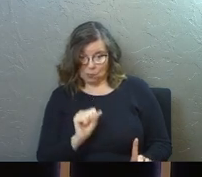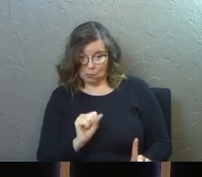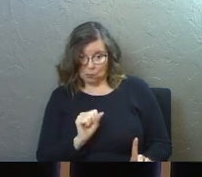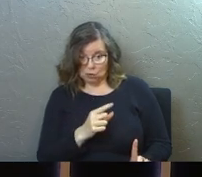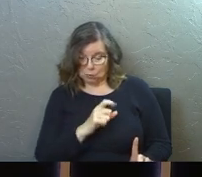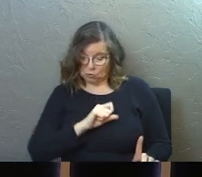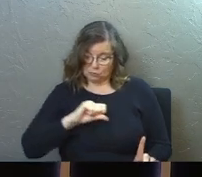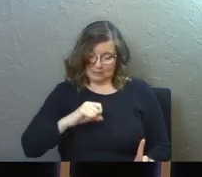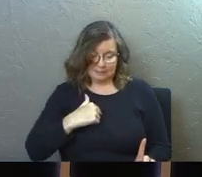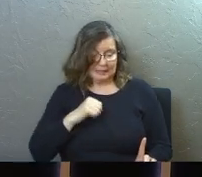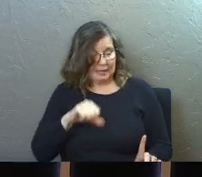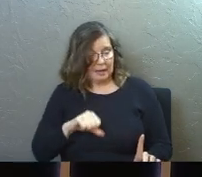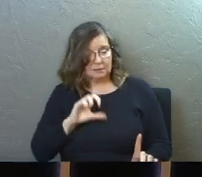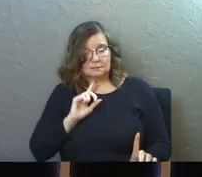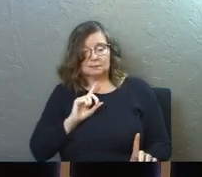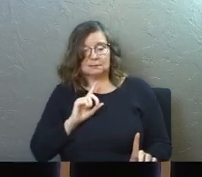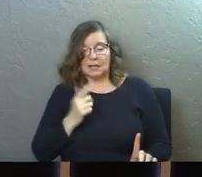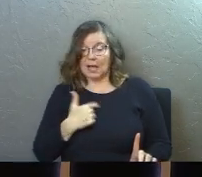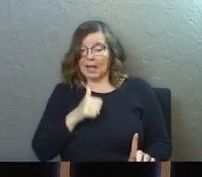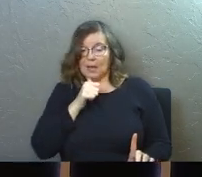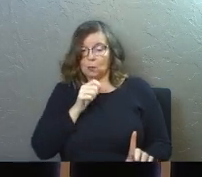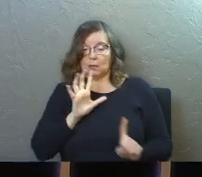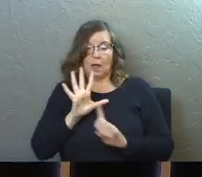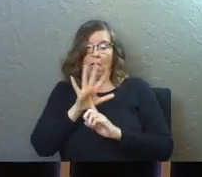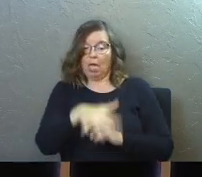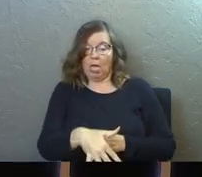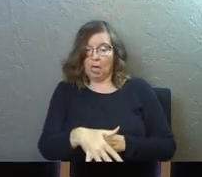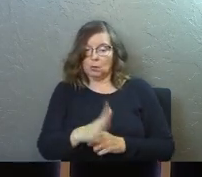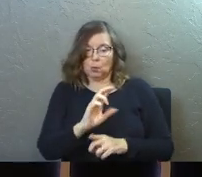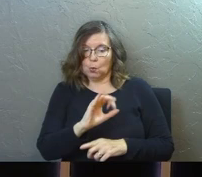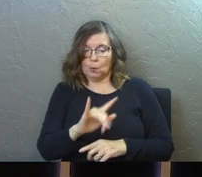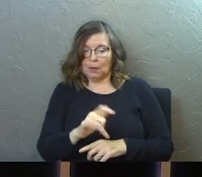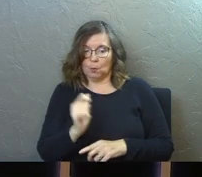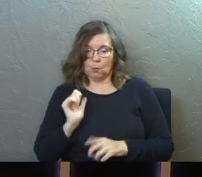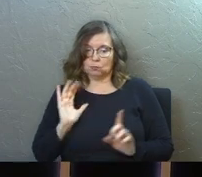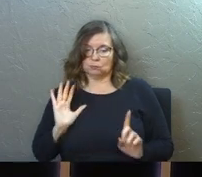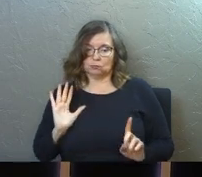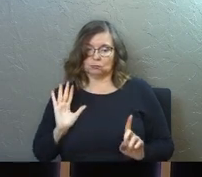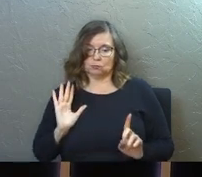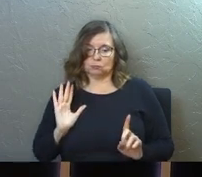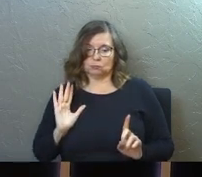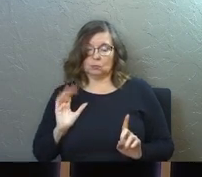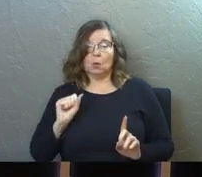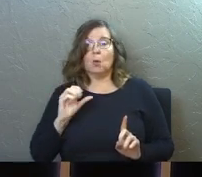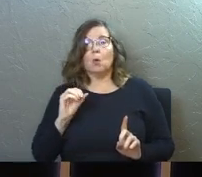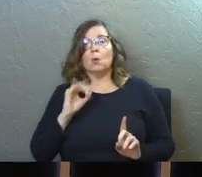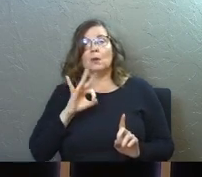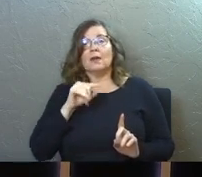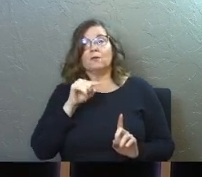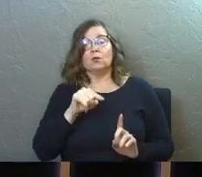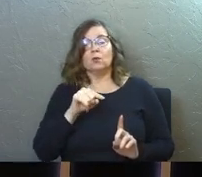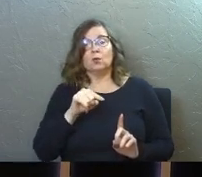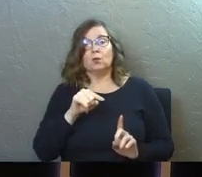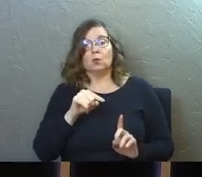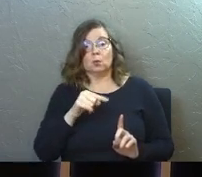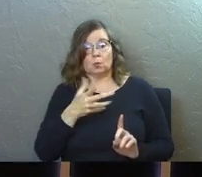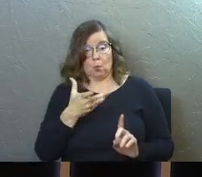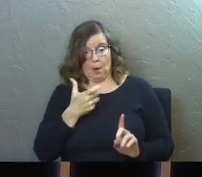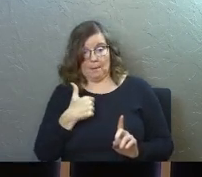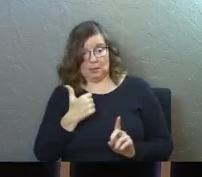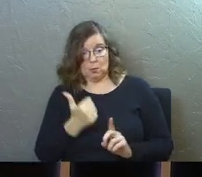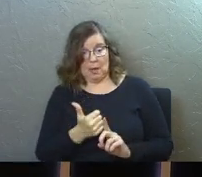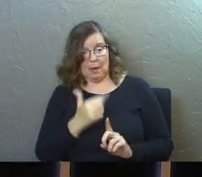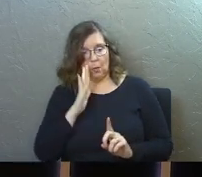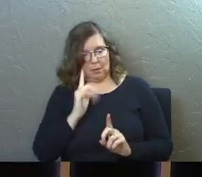You can resist me. I will not overpower your will. So if you're for this,